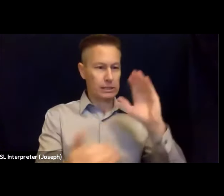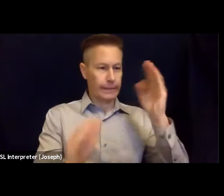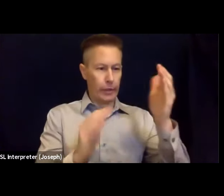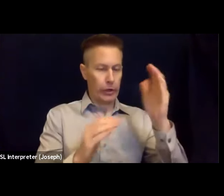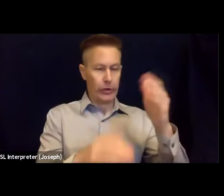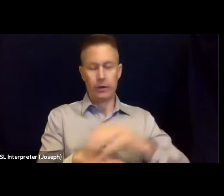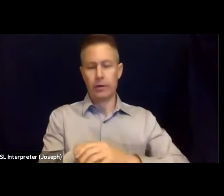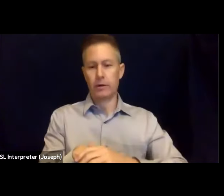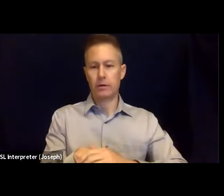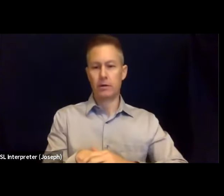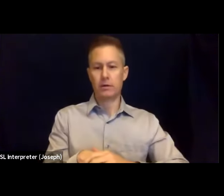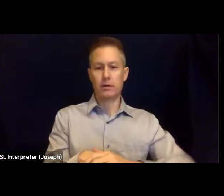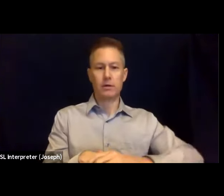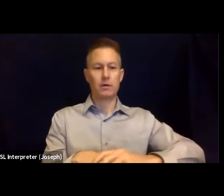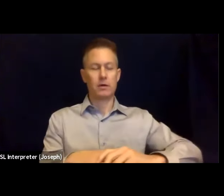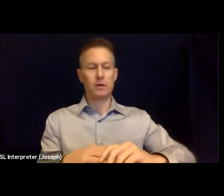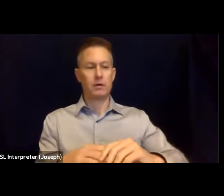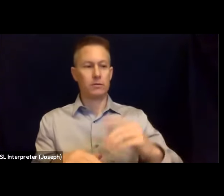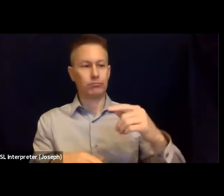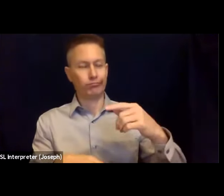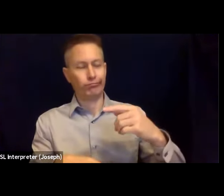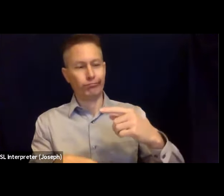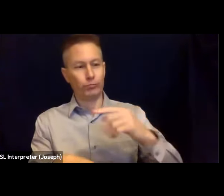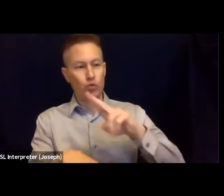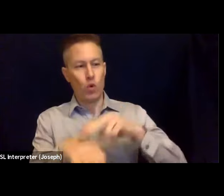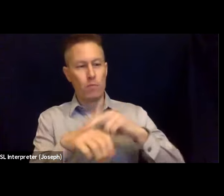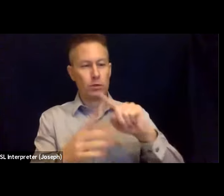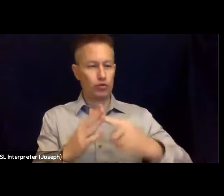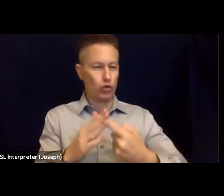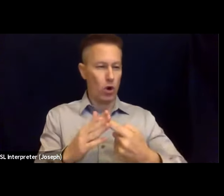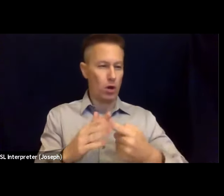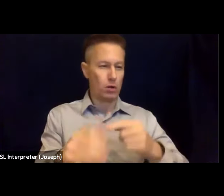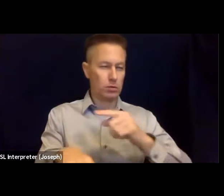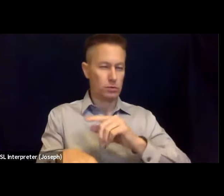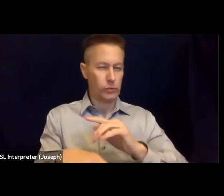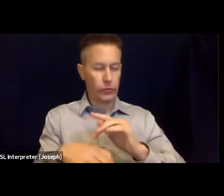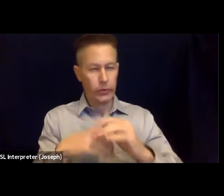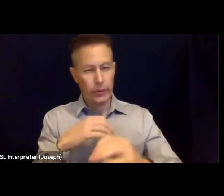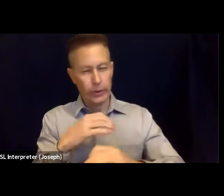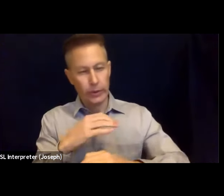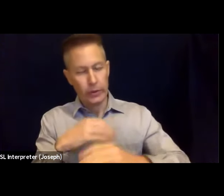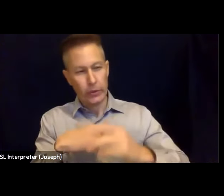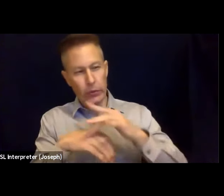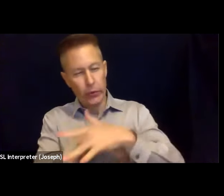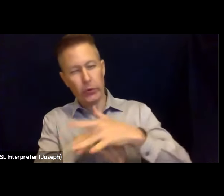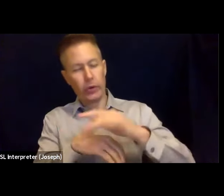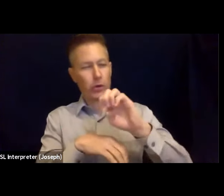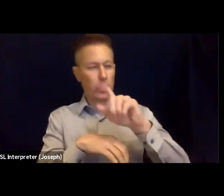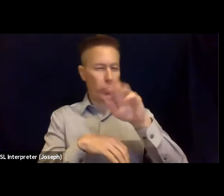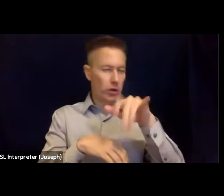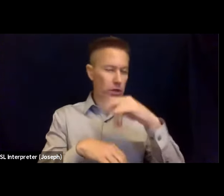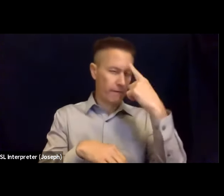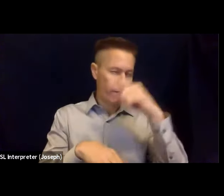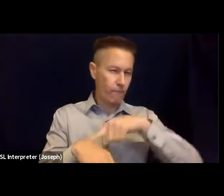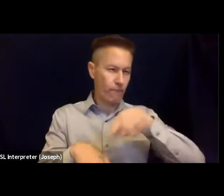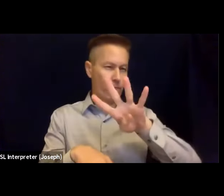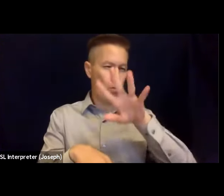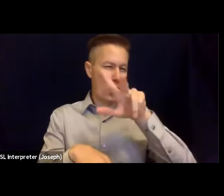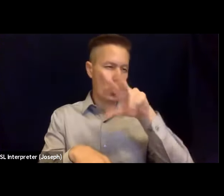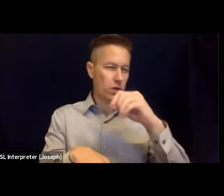starting at 430 for news interviews. And it's just a great tradition and great to have you here in the big shaker today,